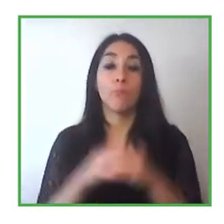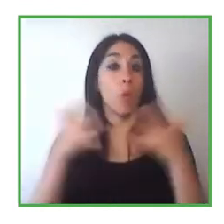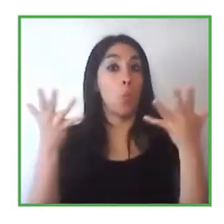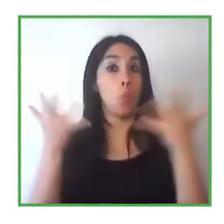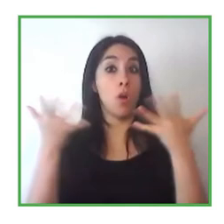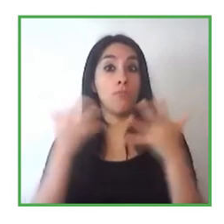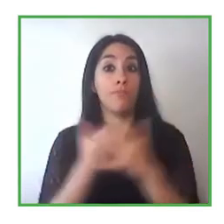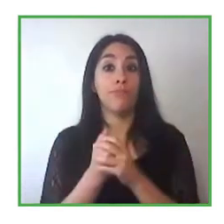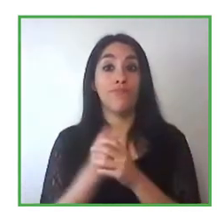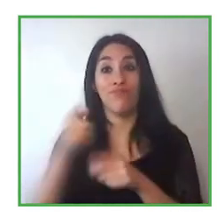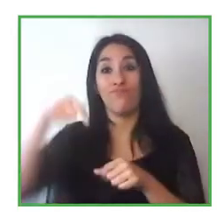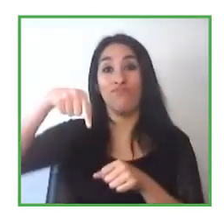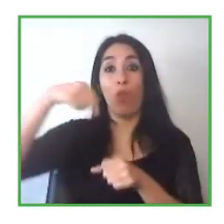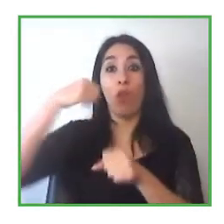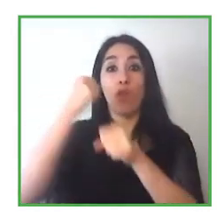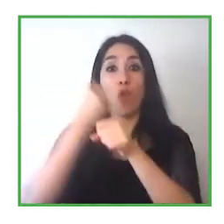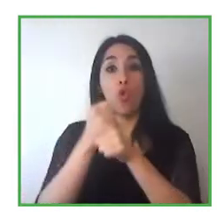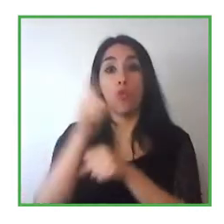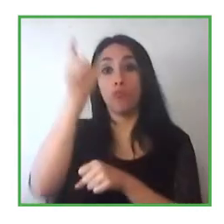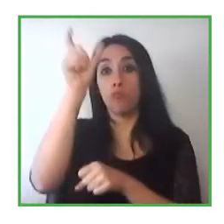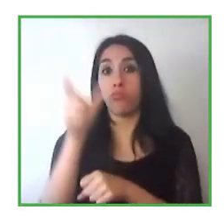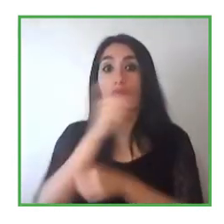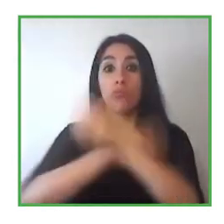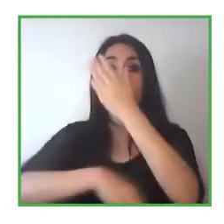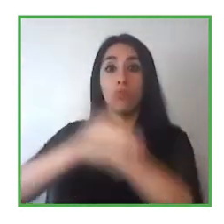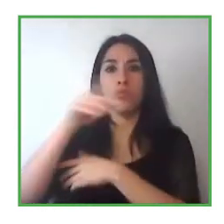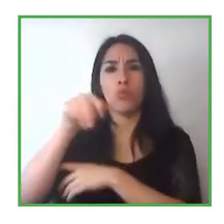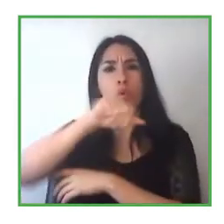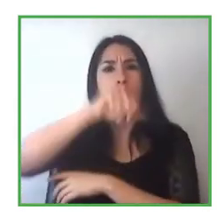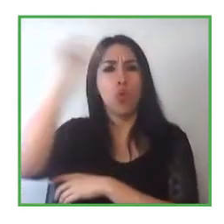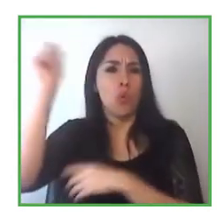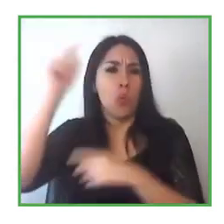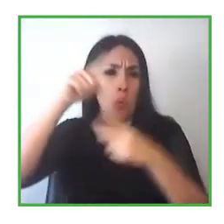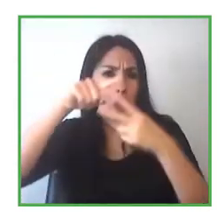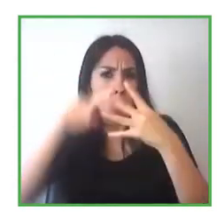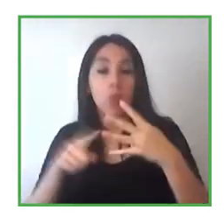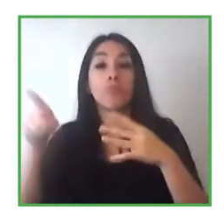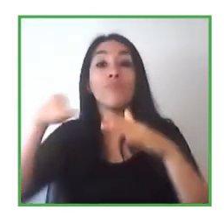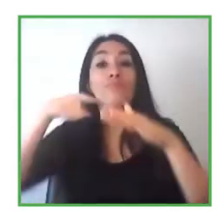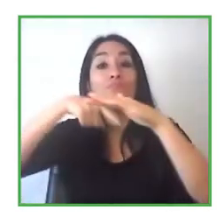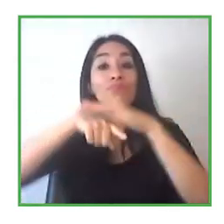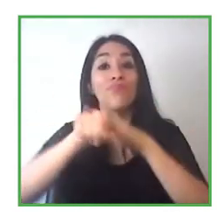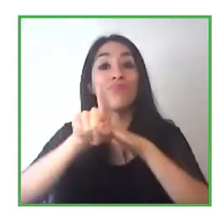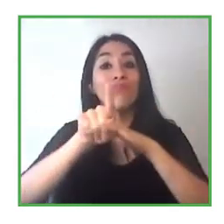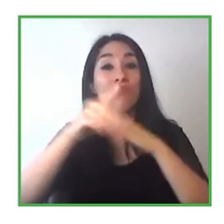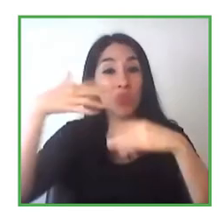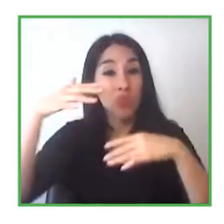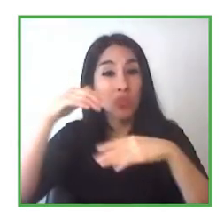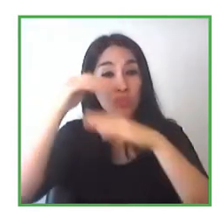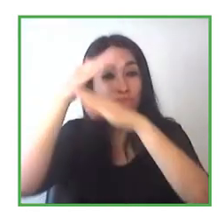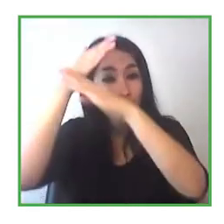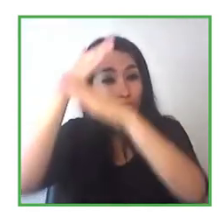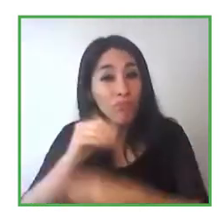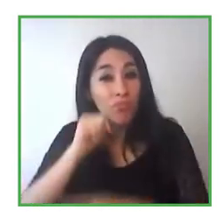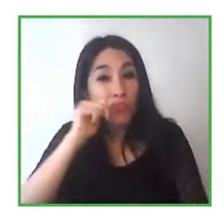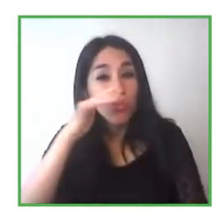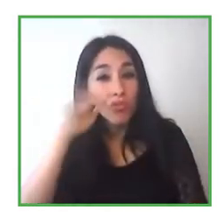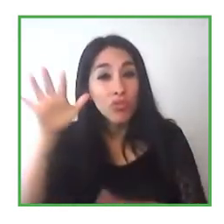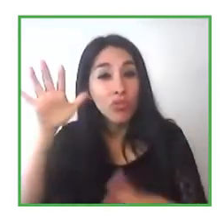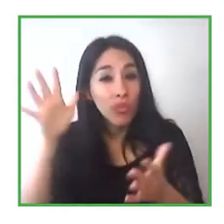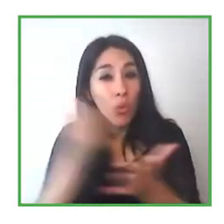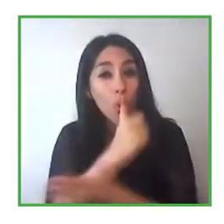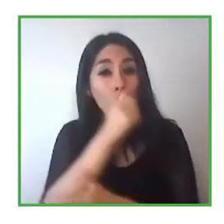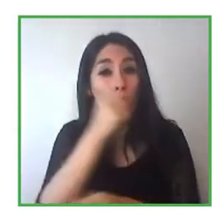insertion i would say that it is something that is related to a concept so from the moment that the program incorporates